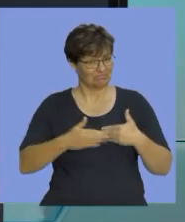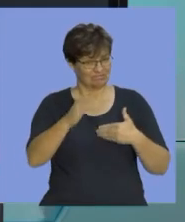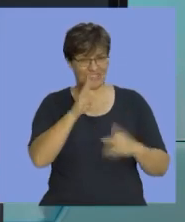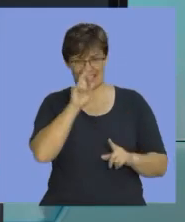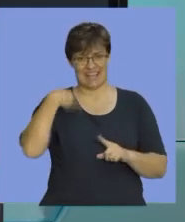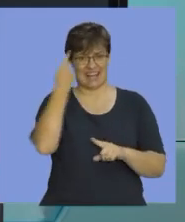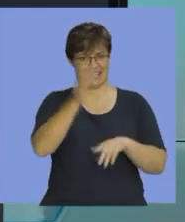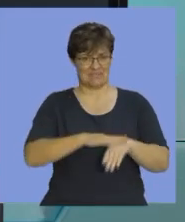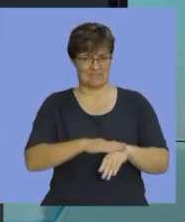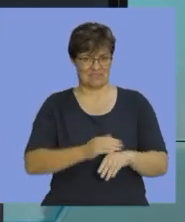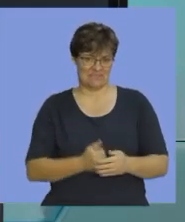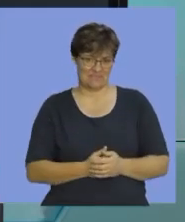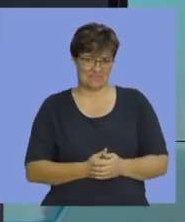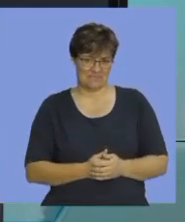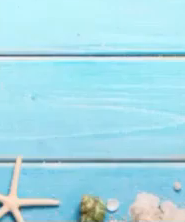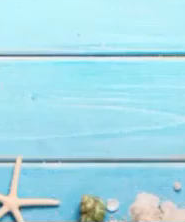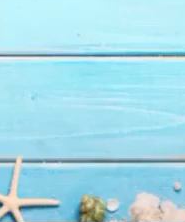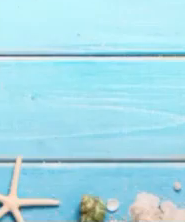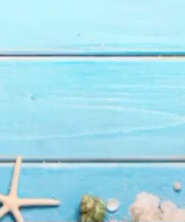next time. Bye.